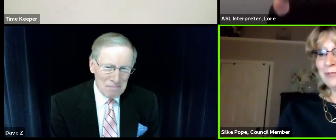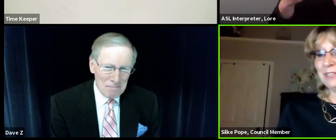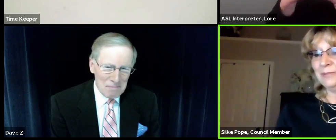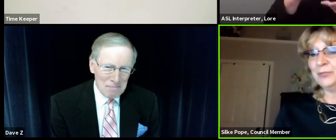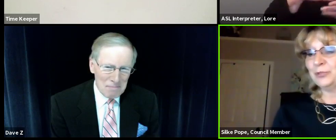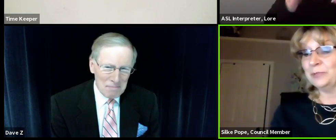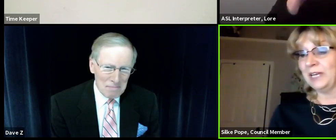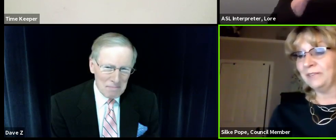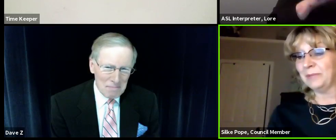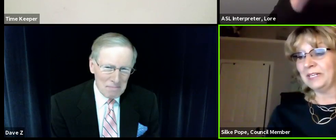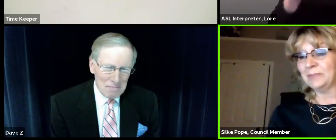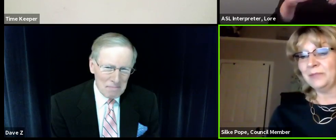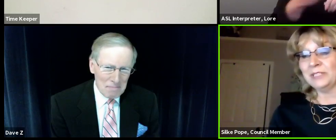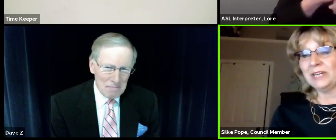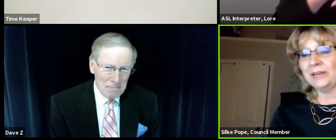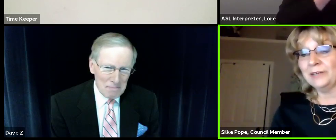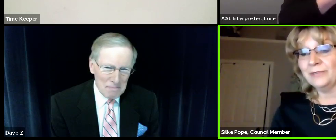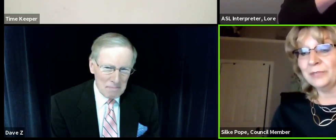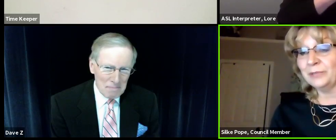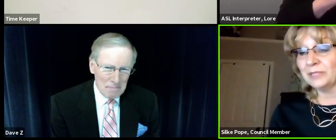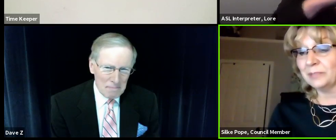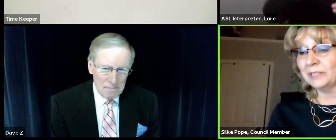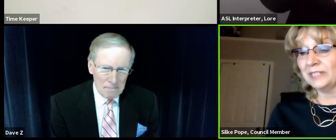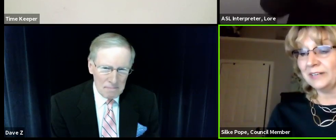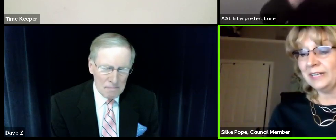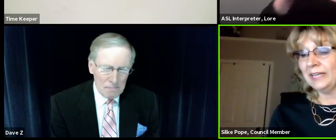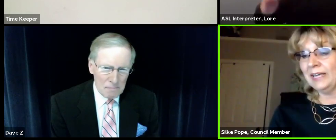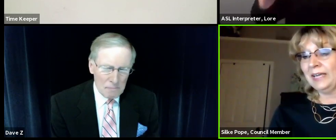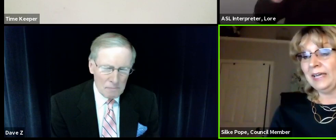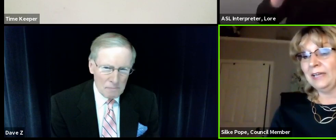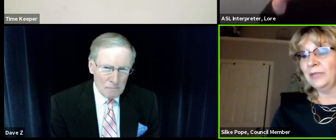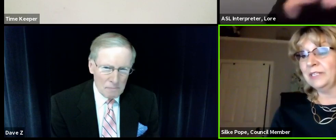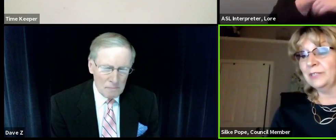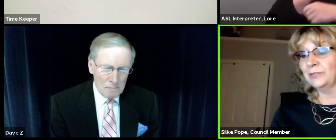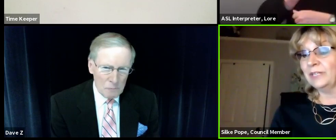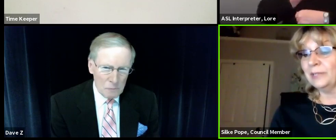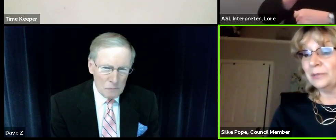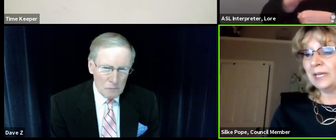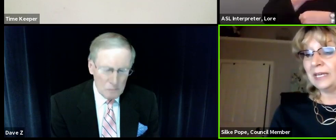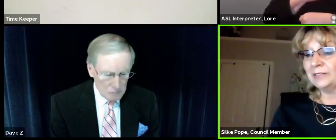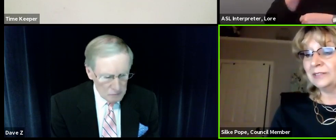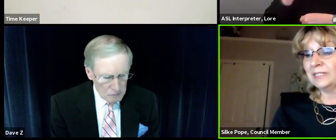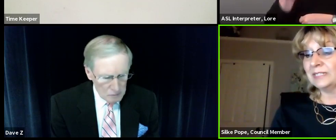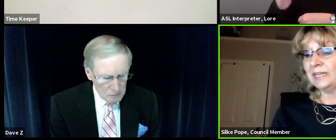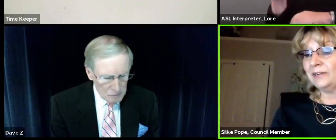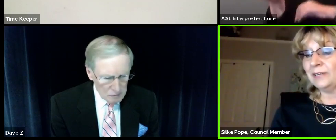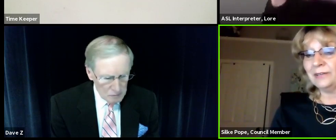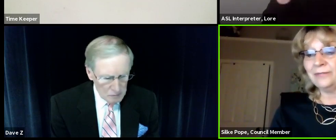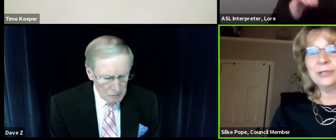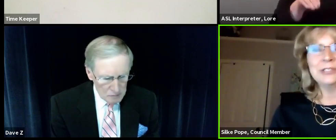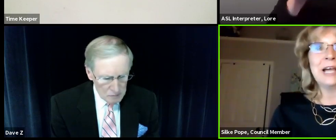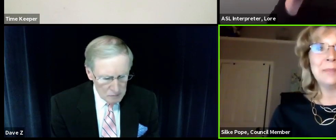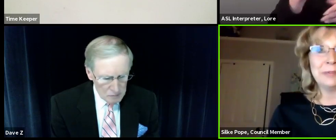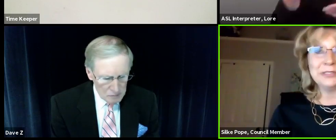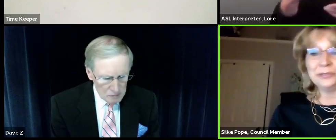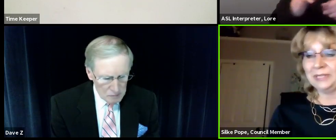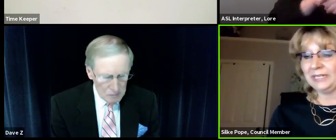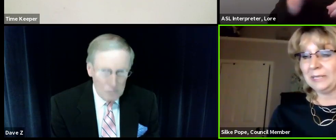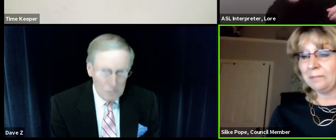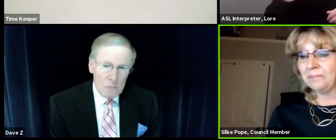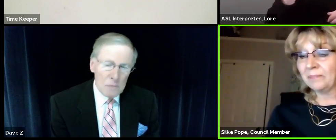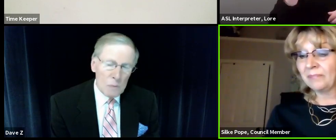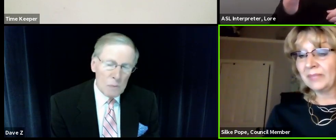family moved here from Germany after my husband retired from the US military, and we needed to relocate to this area for a job